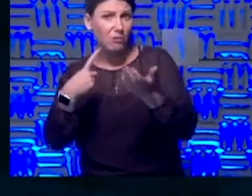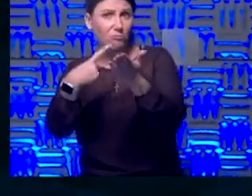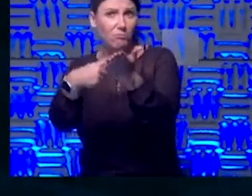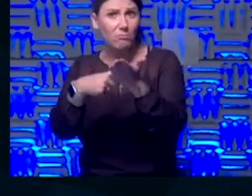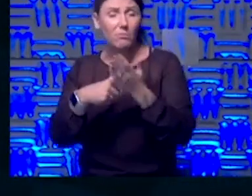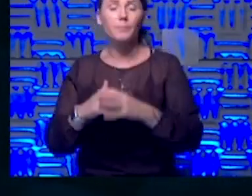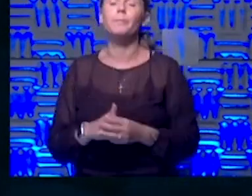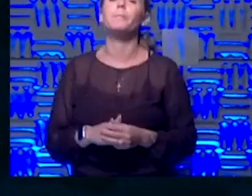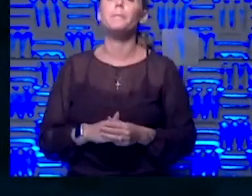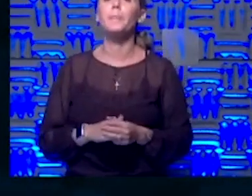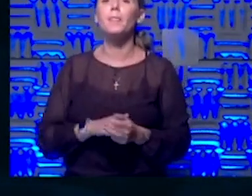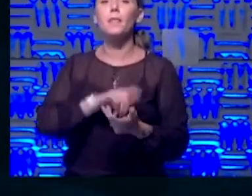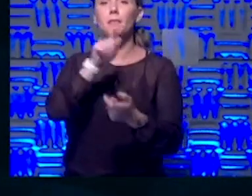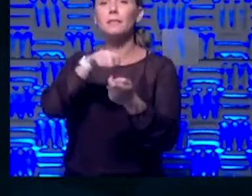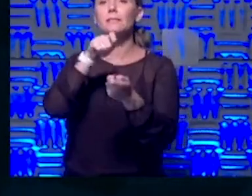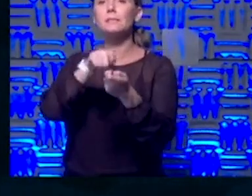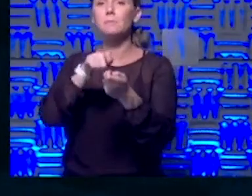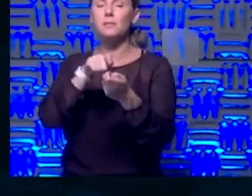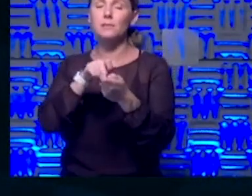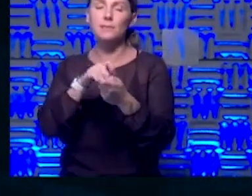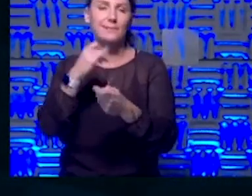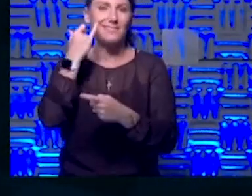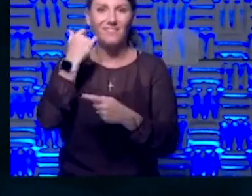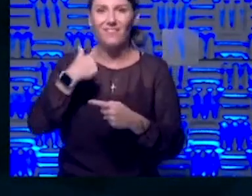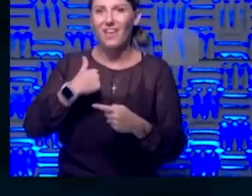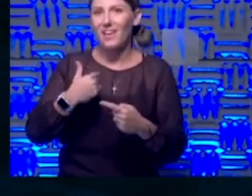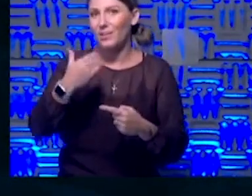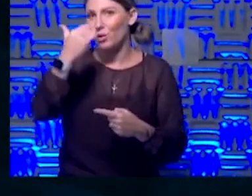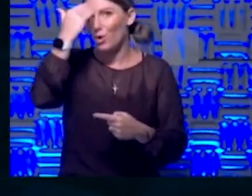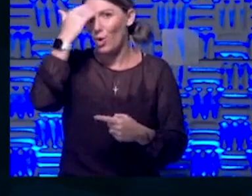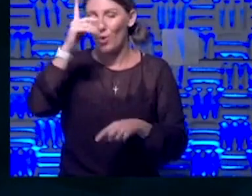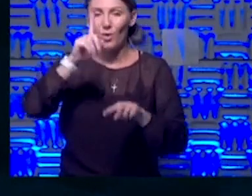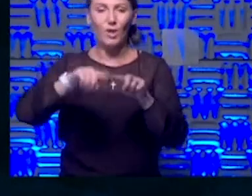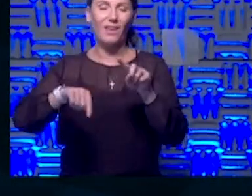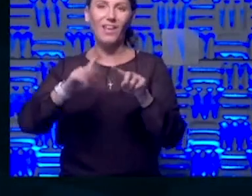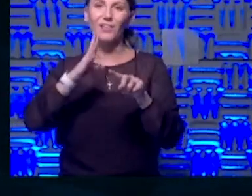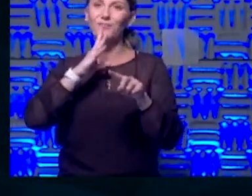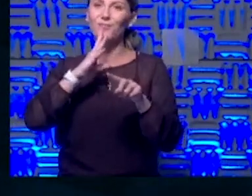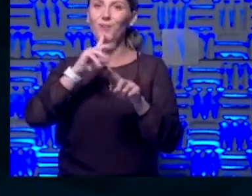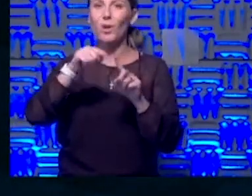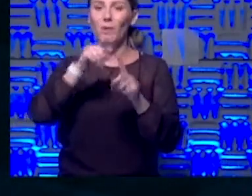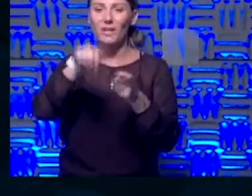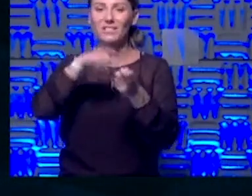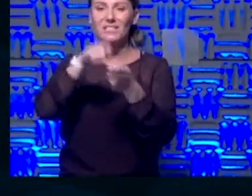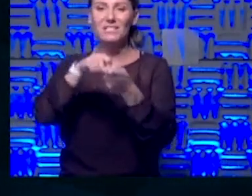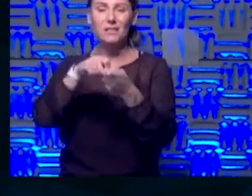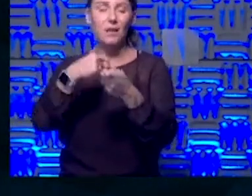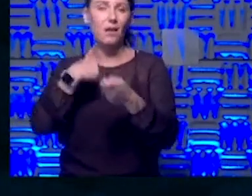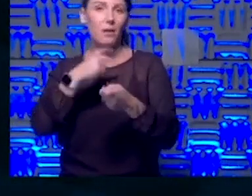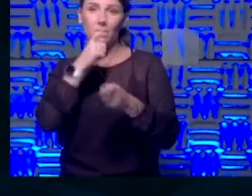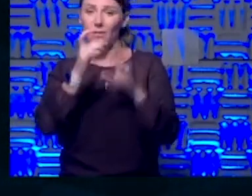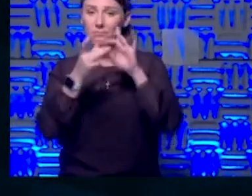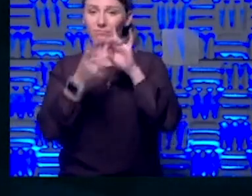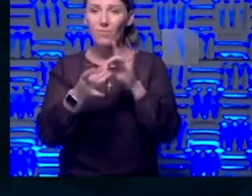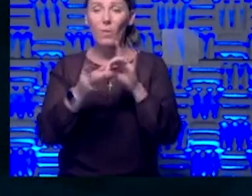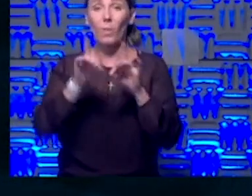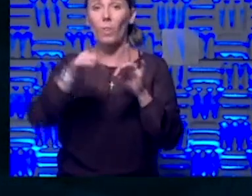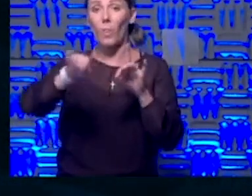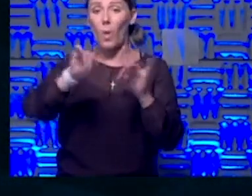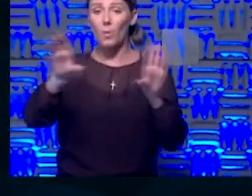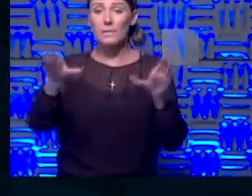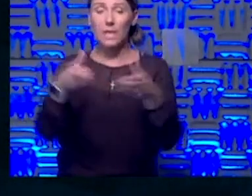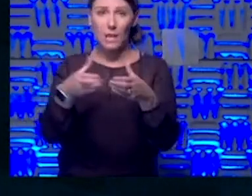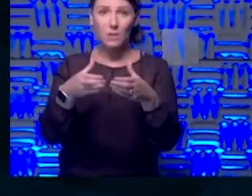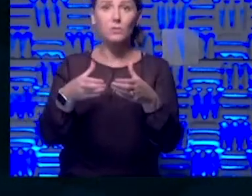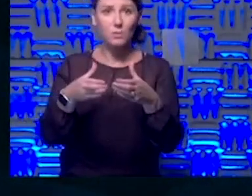The specifics, I, even if I knew, I want to be able to talk about those specifics. I'm not pertinent to those clusters, but I can admit,